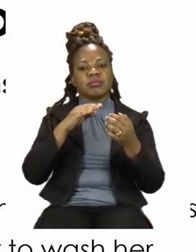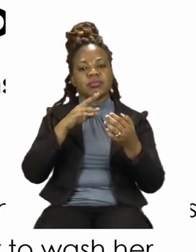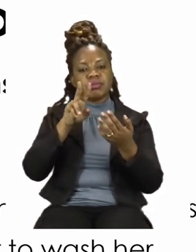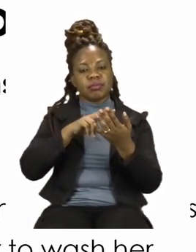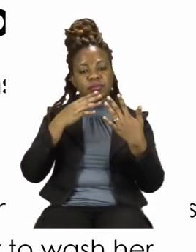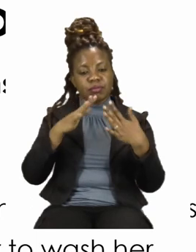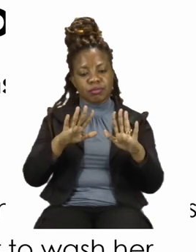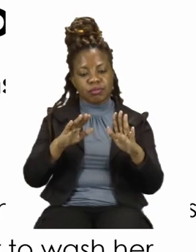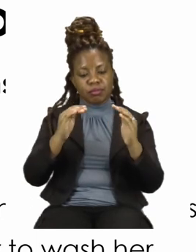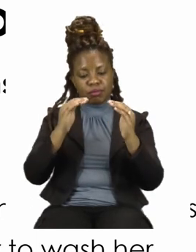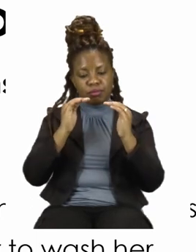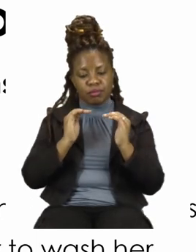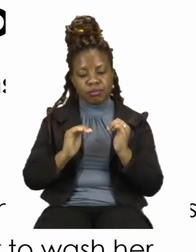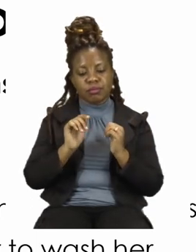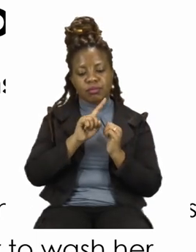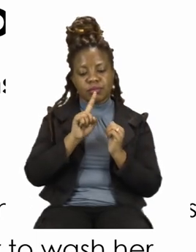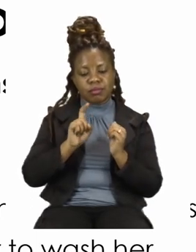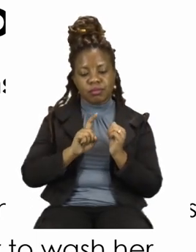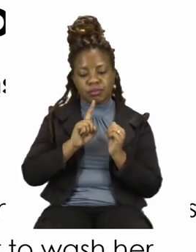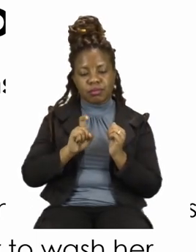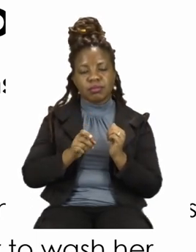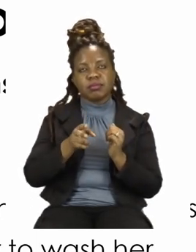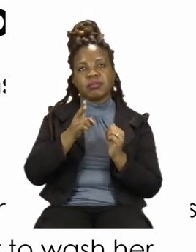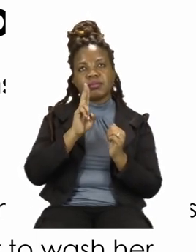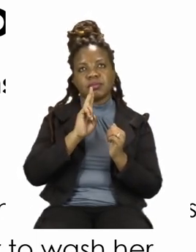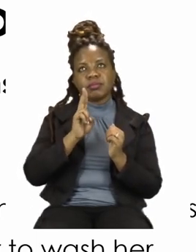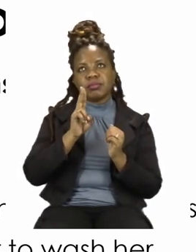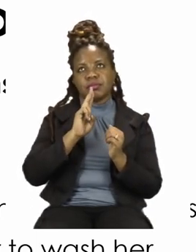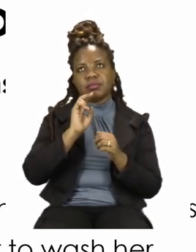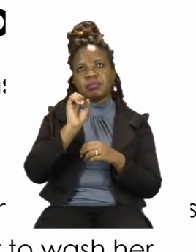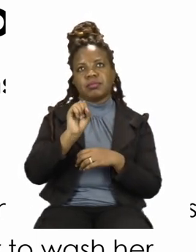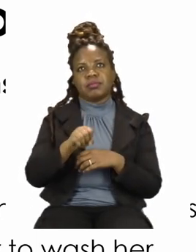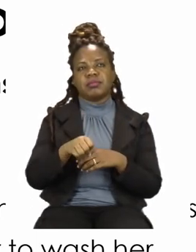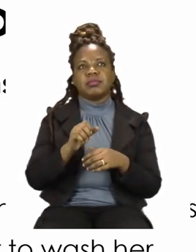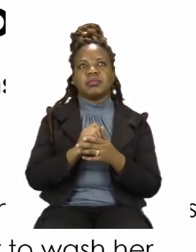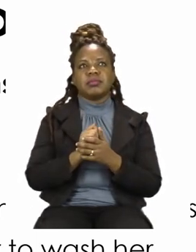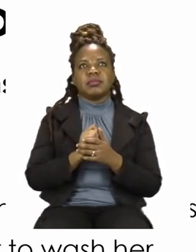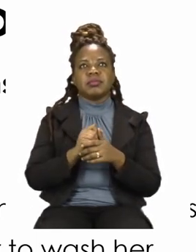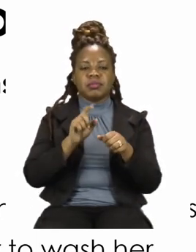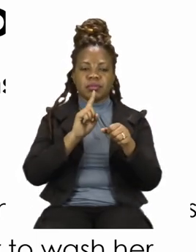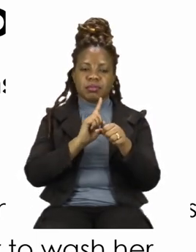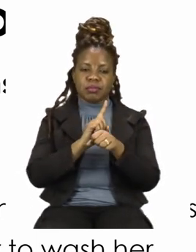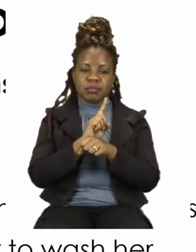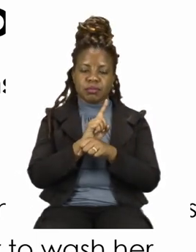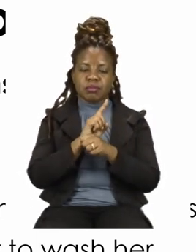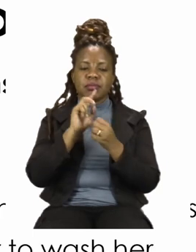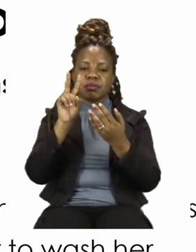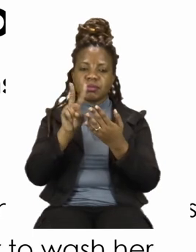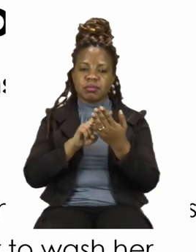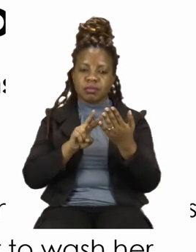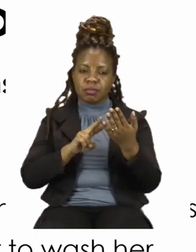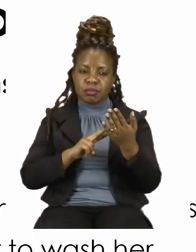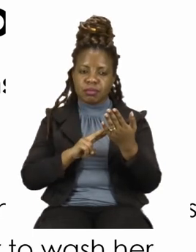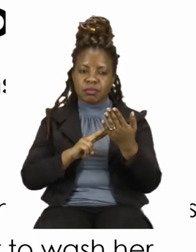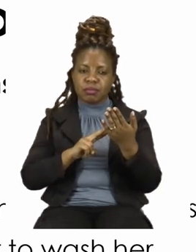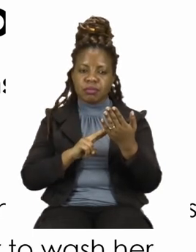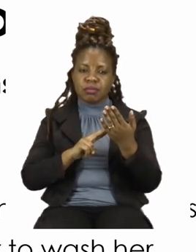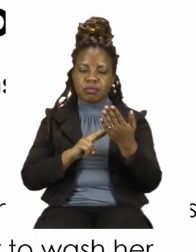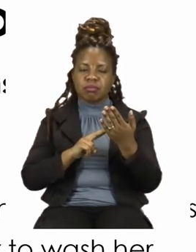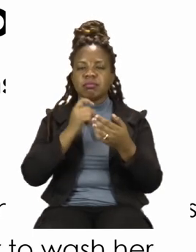questions to answer. The first time when we are reading our comprehension is to understand